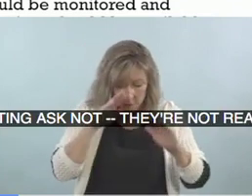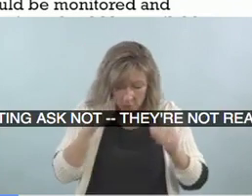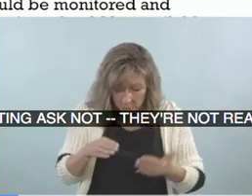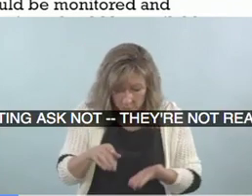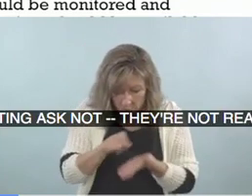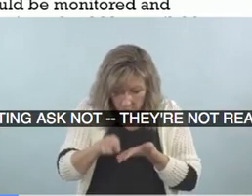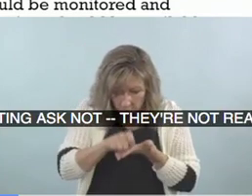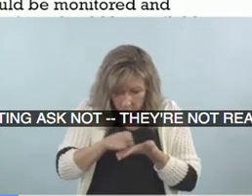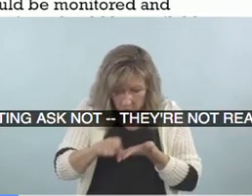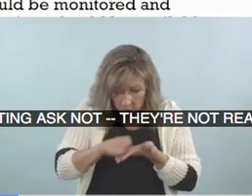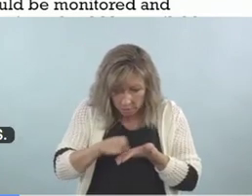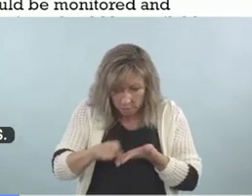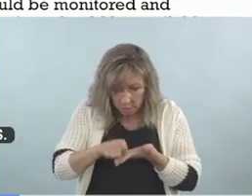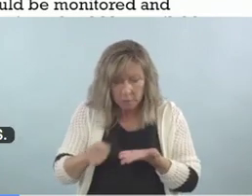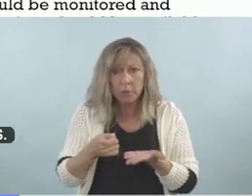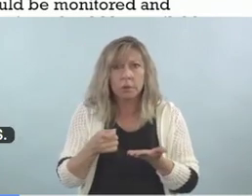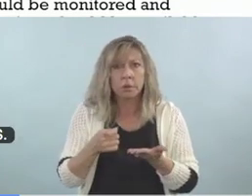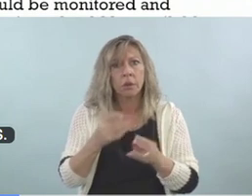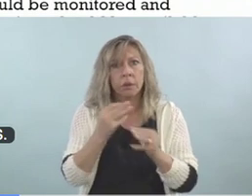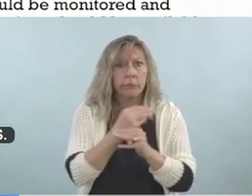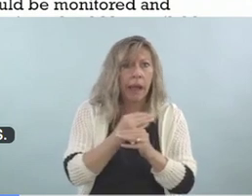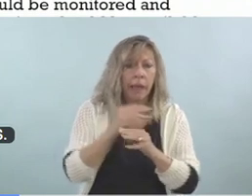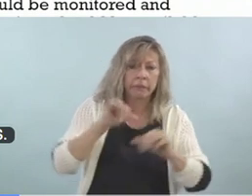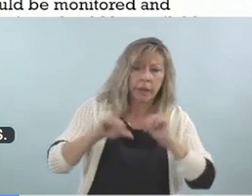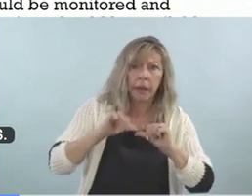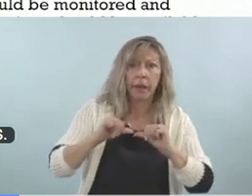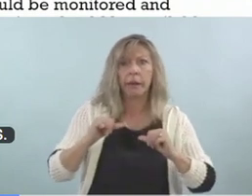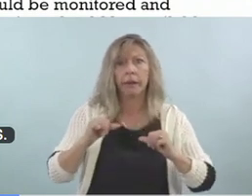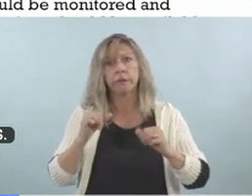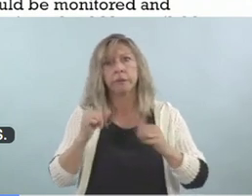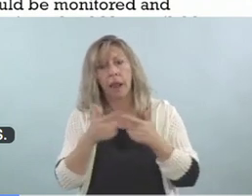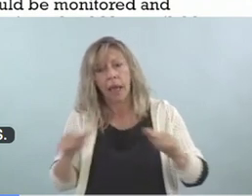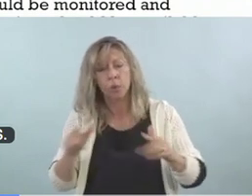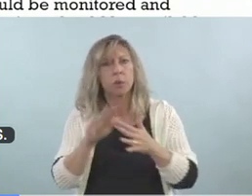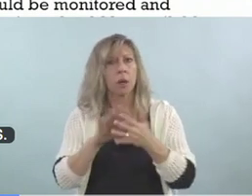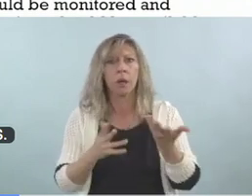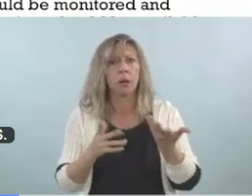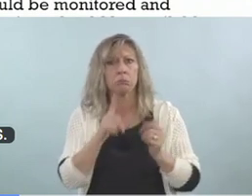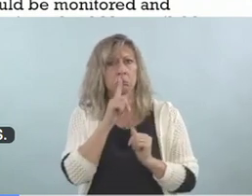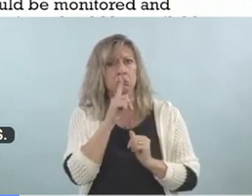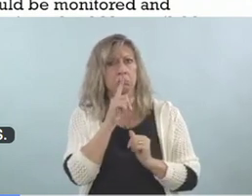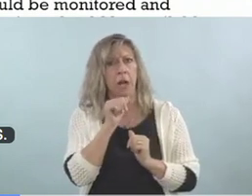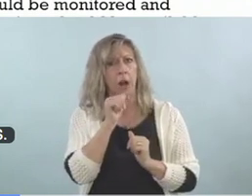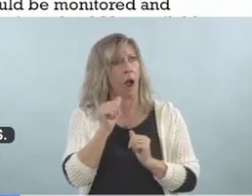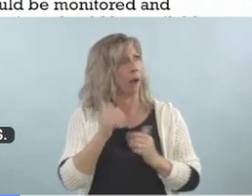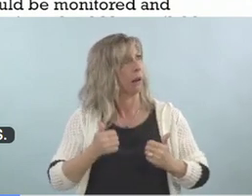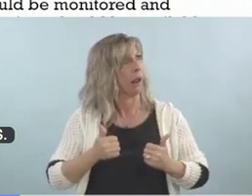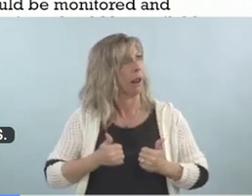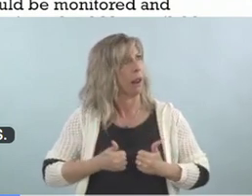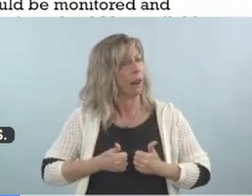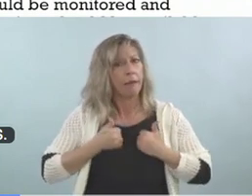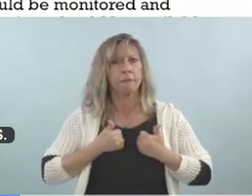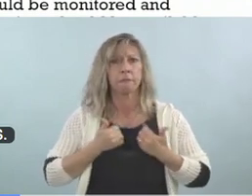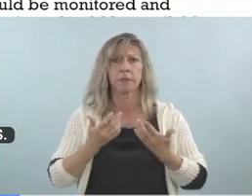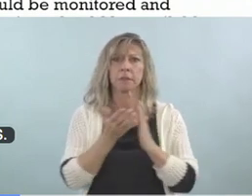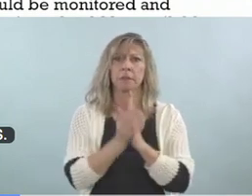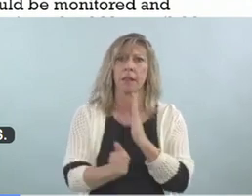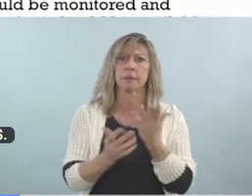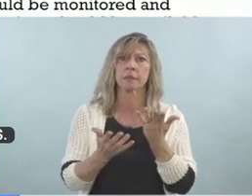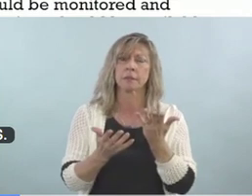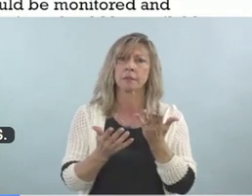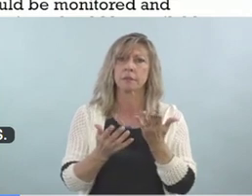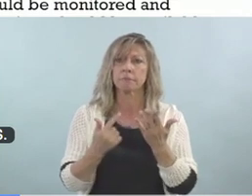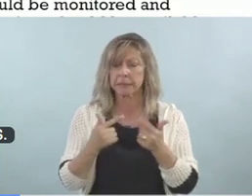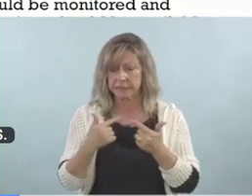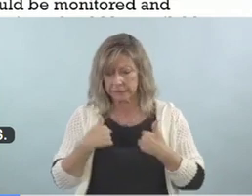skills. They're not learning about personal safety and they're not, uh, they're not doing some of the things that they, that, that I think could be helpful for them.